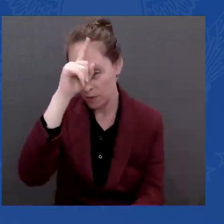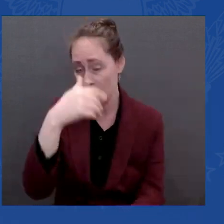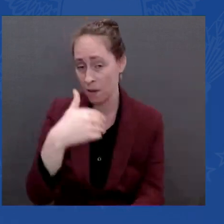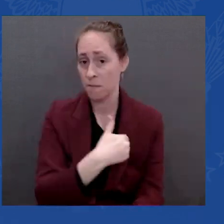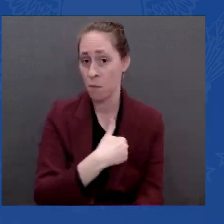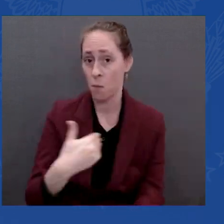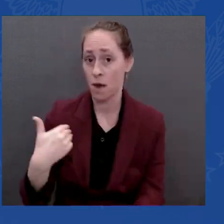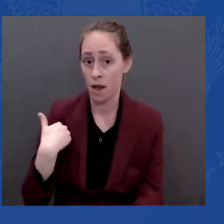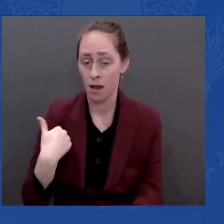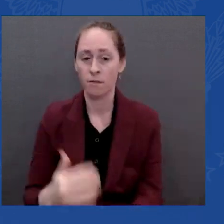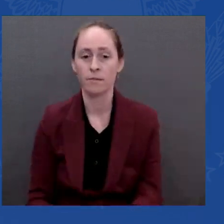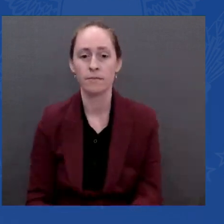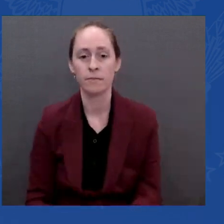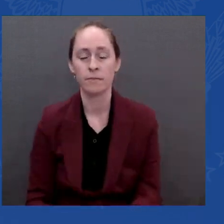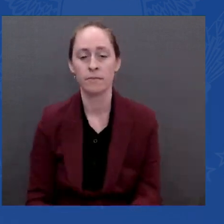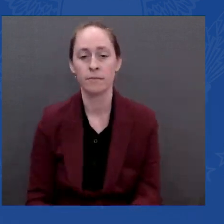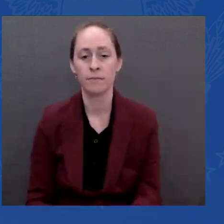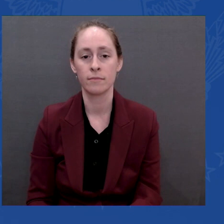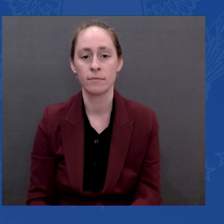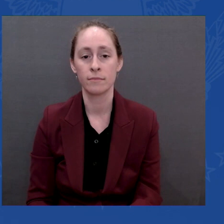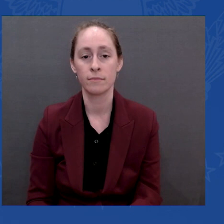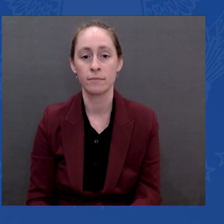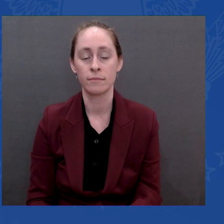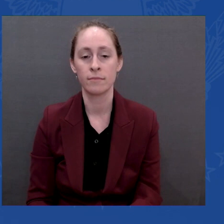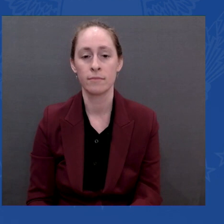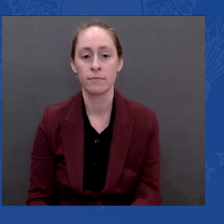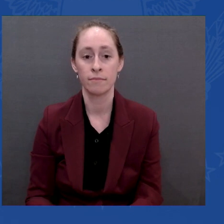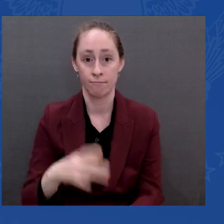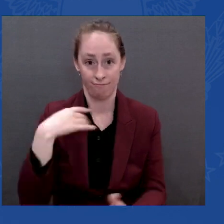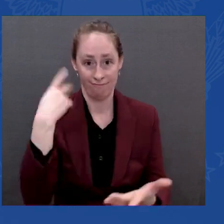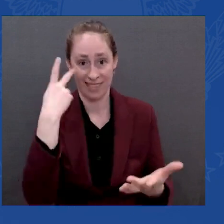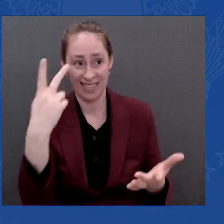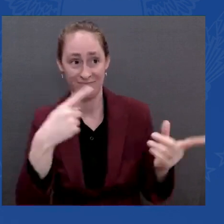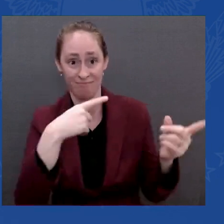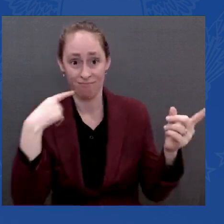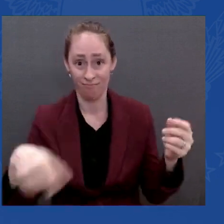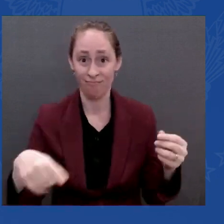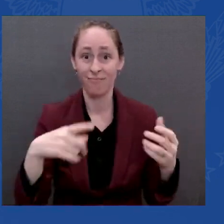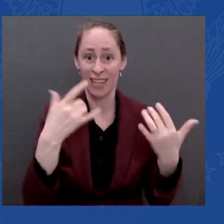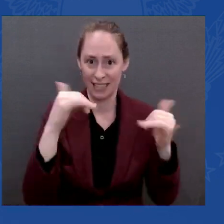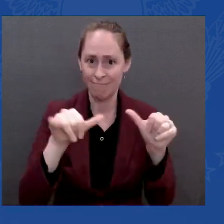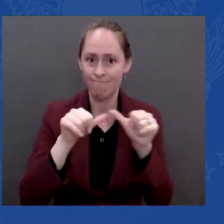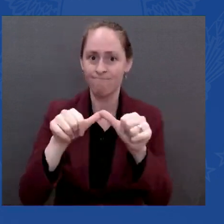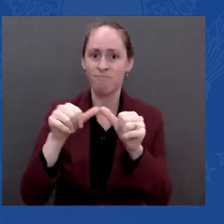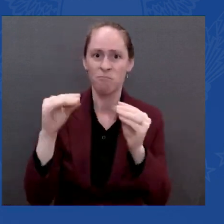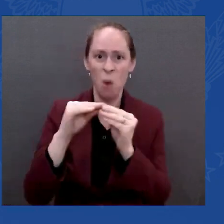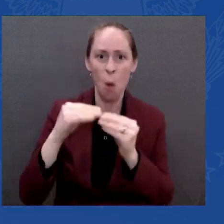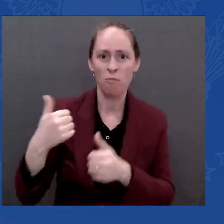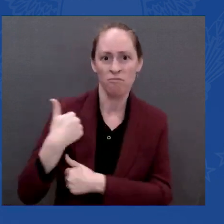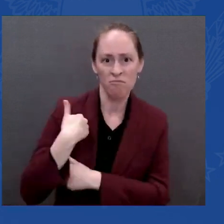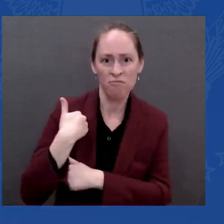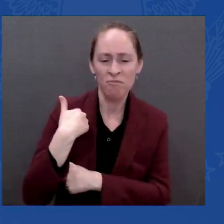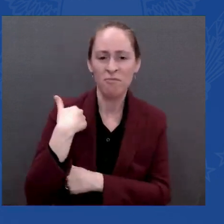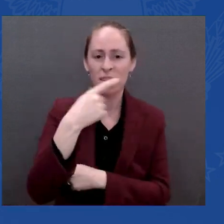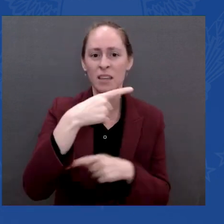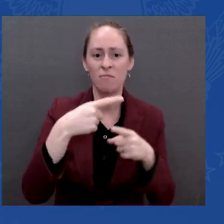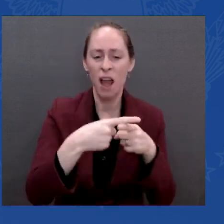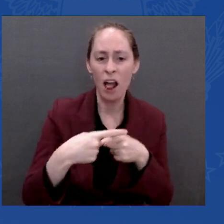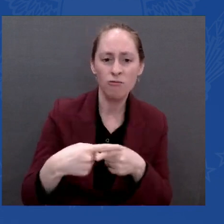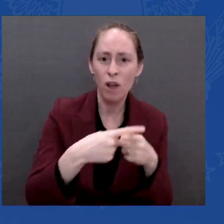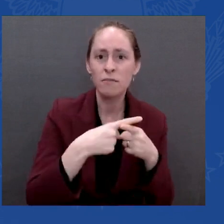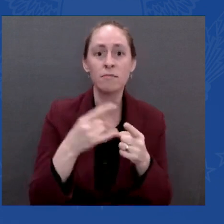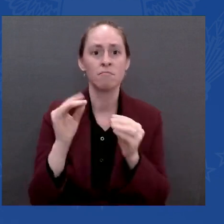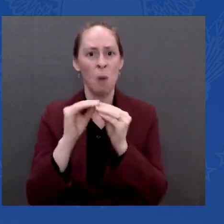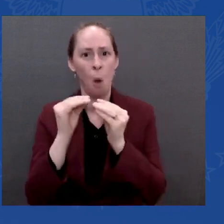Sea, I've authorized the deployment of ground and air forces already stationed in Europe to NATO's eastern flank allies — Estonia,